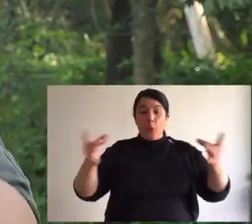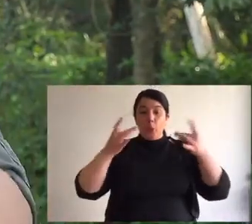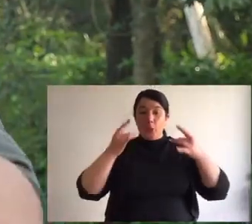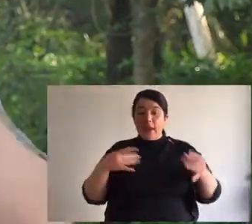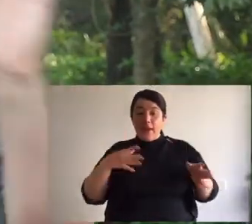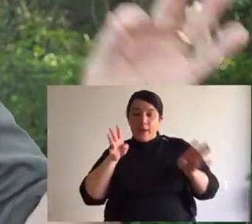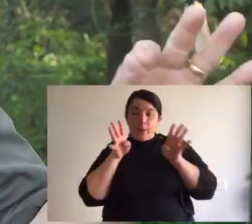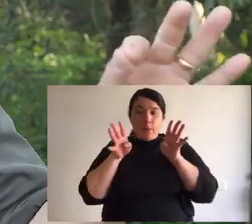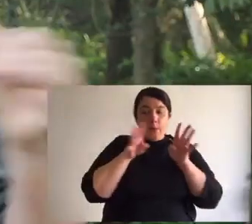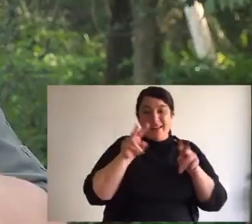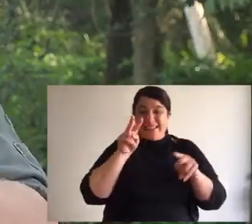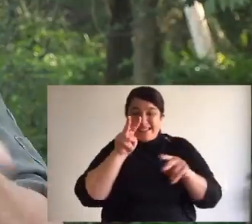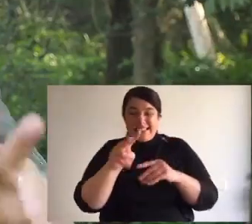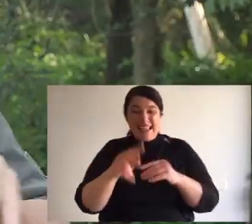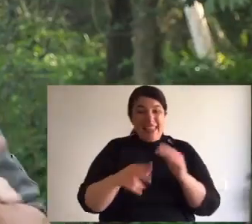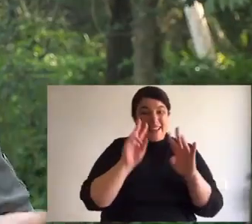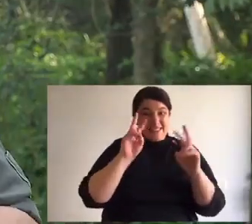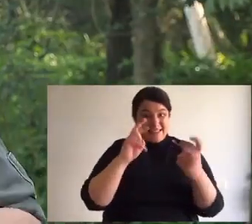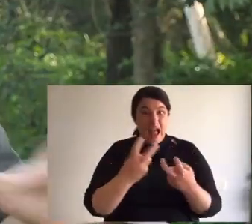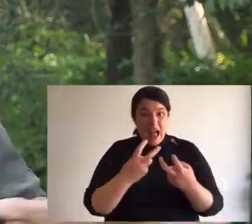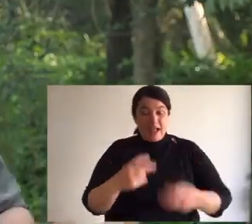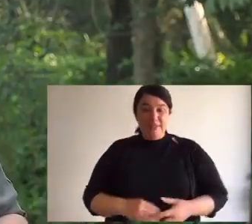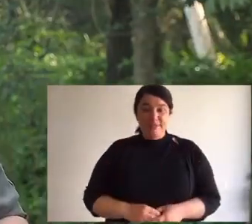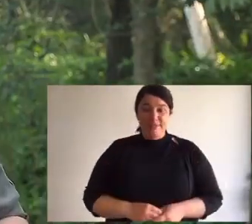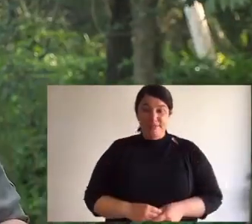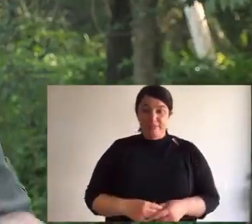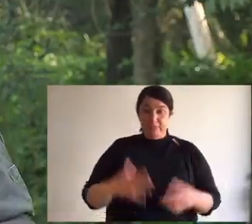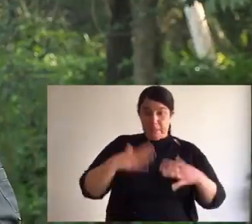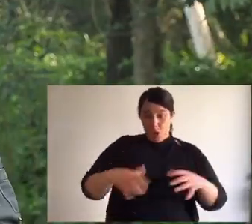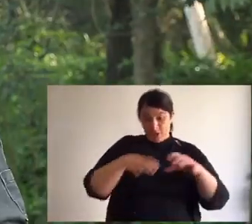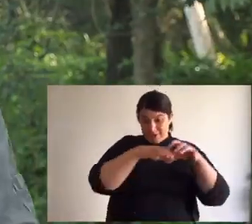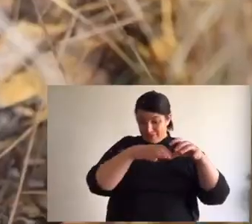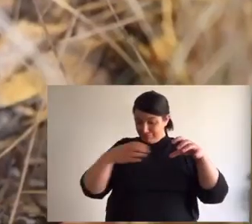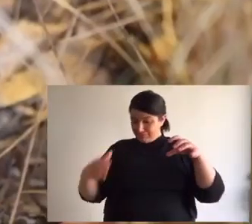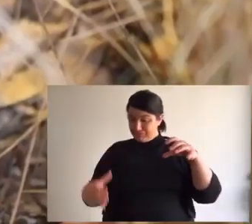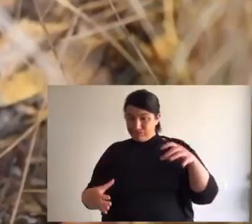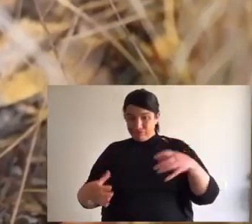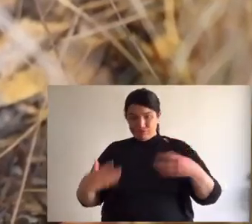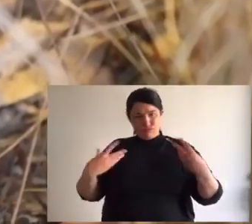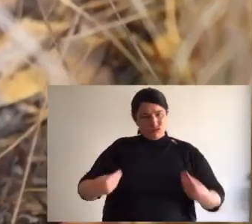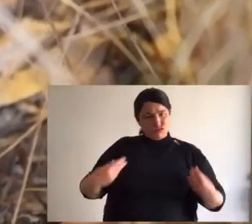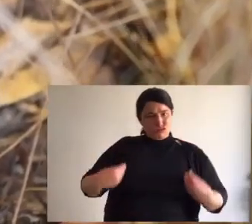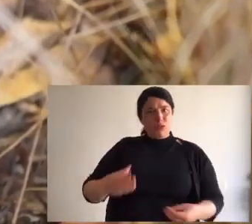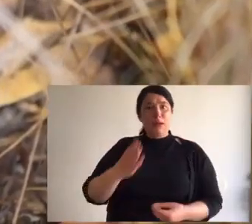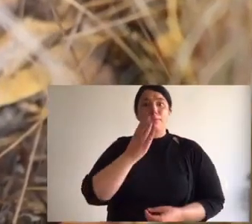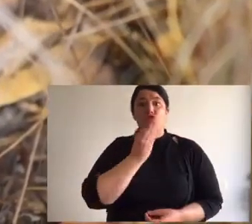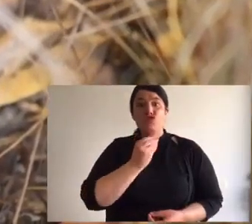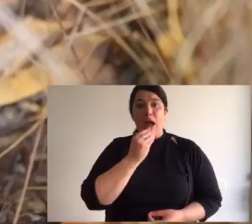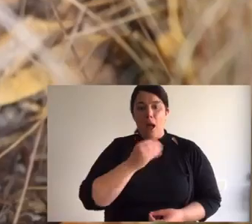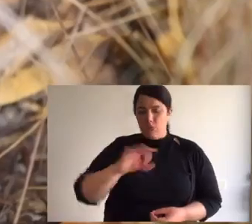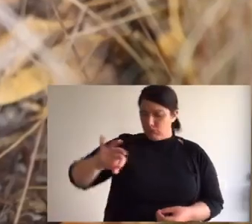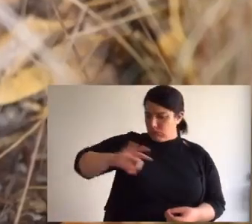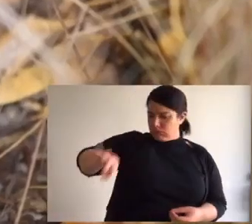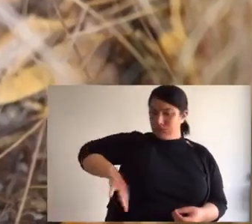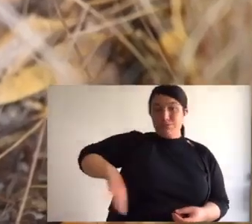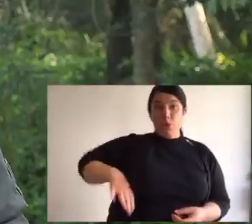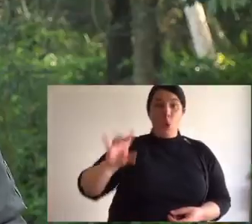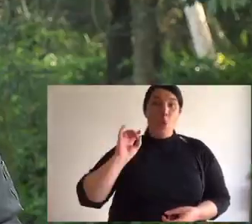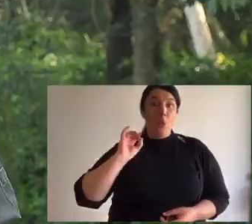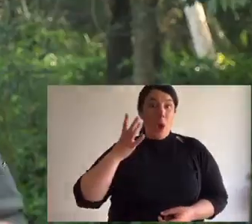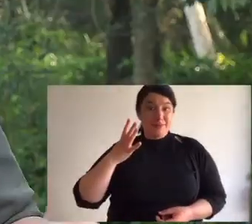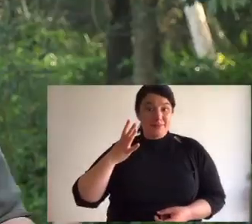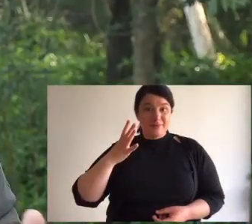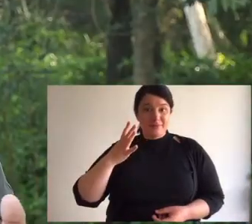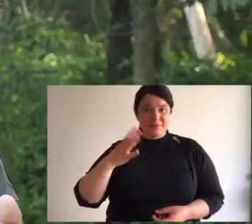nose. Long whiskers to be able to feel their way around in the dark. And when we have a look at the body, it's fawn or brown